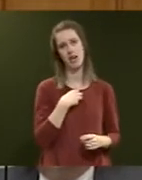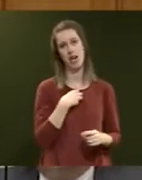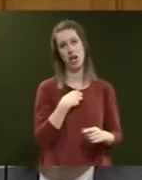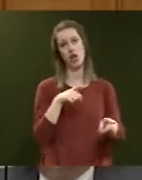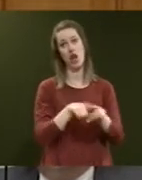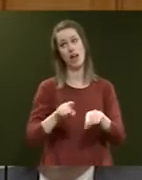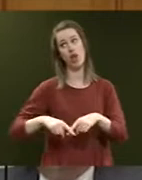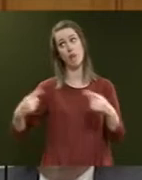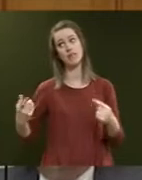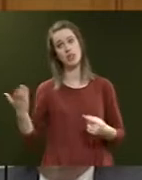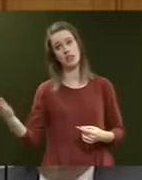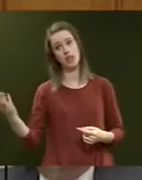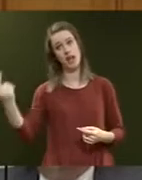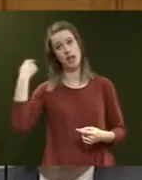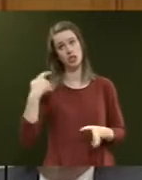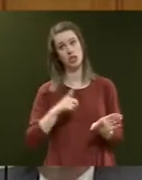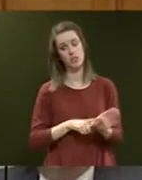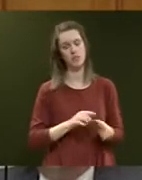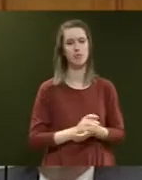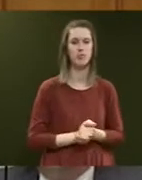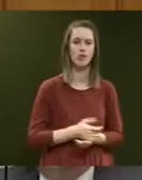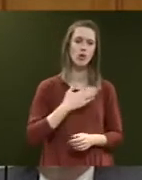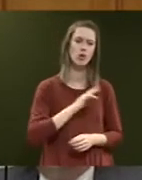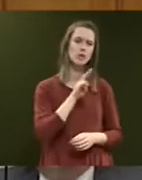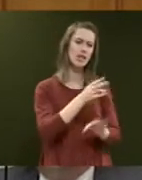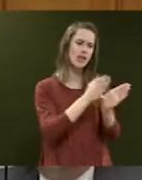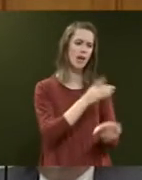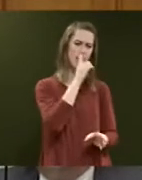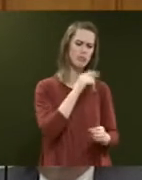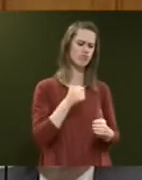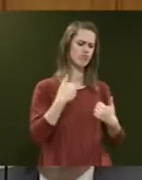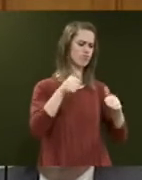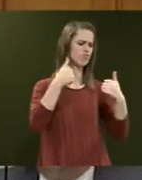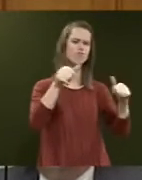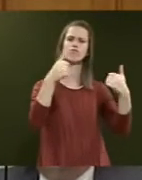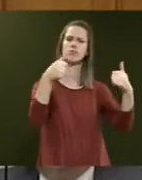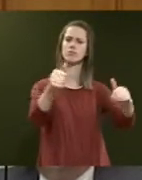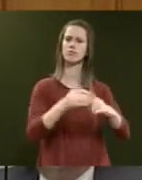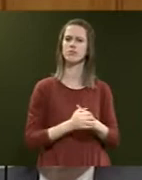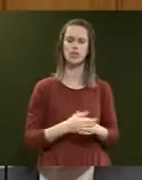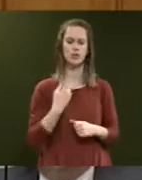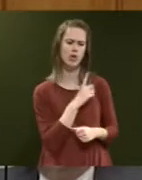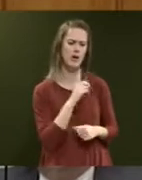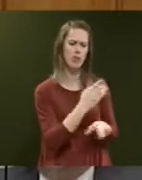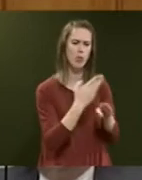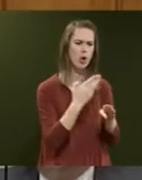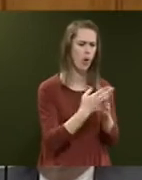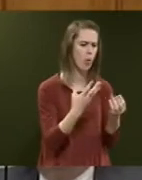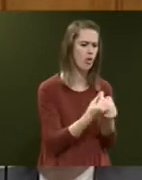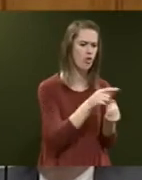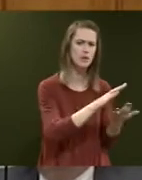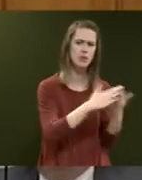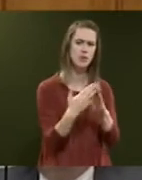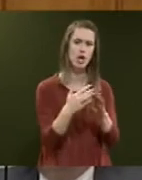the opposition last year. We want to see our young people do well. So we got out there and worked with our communities,